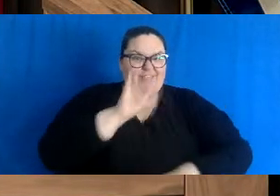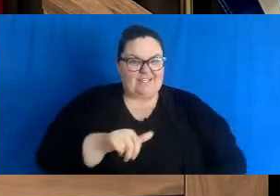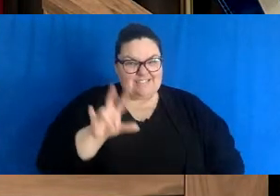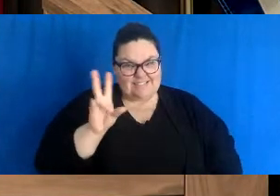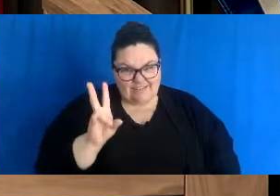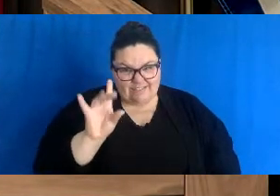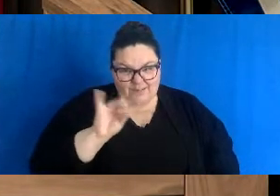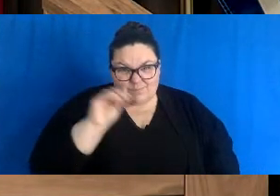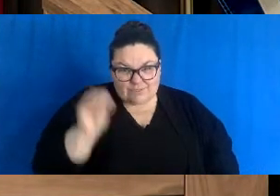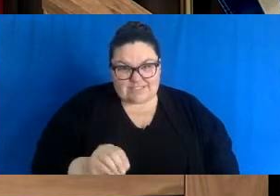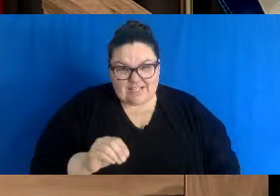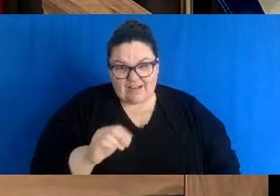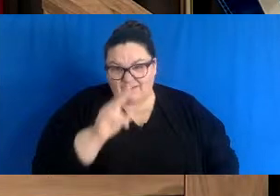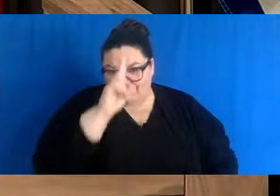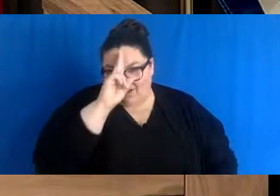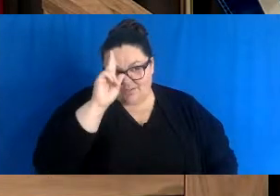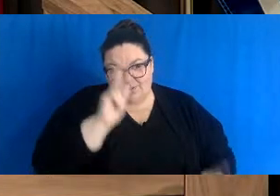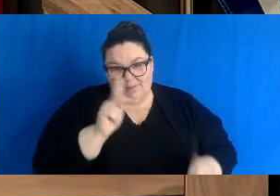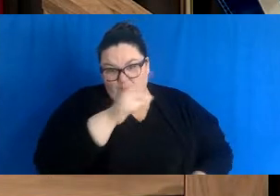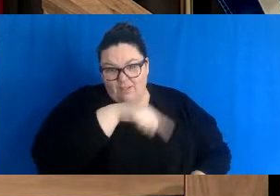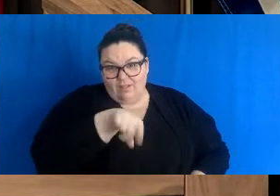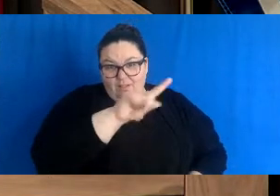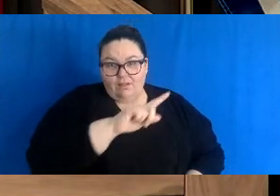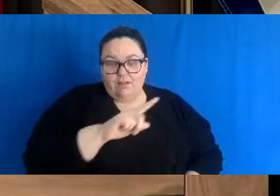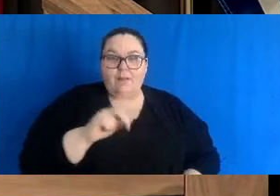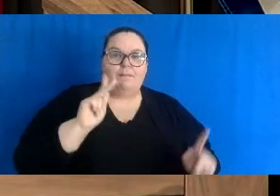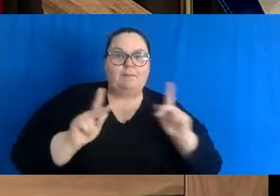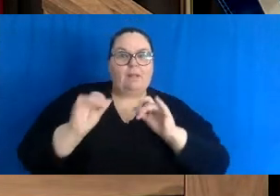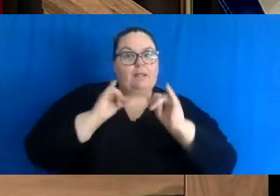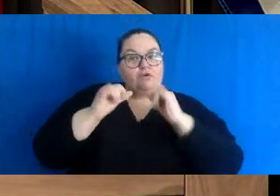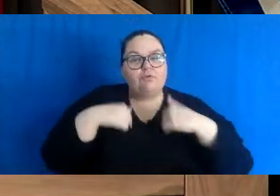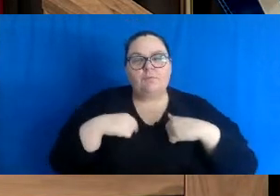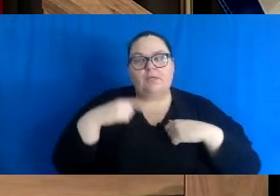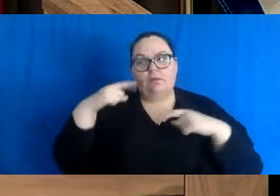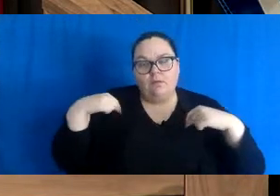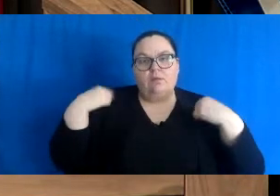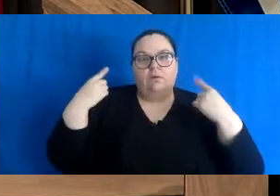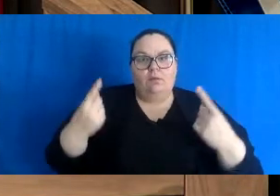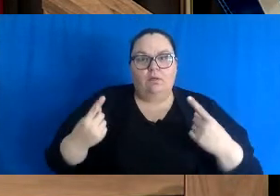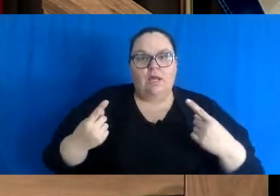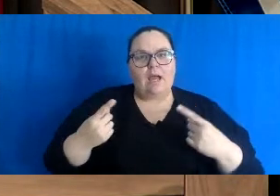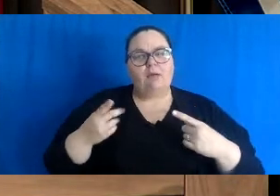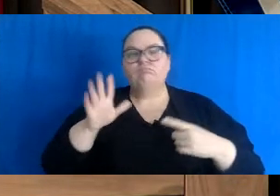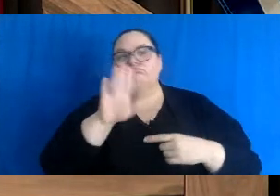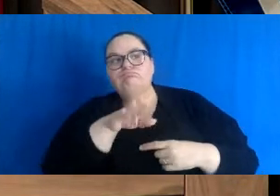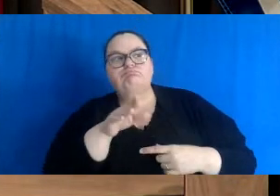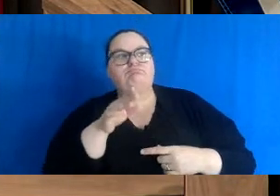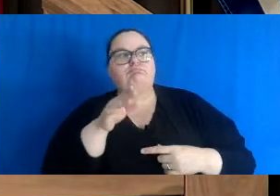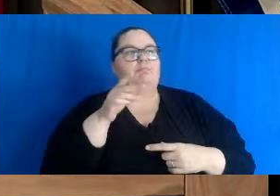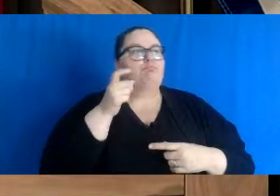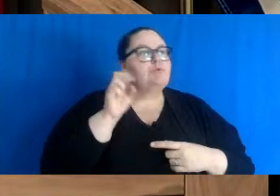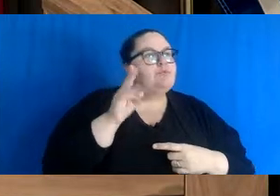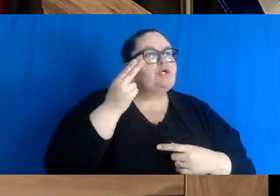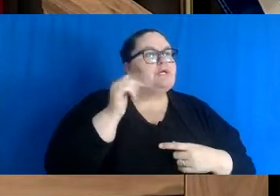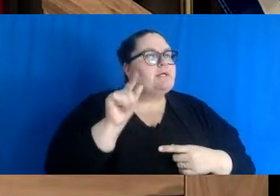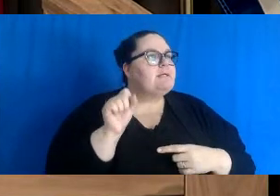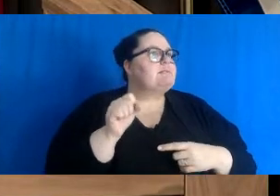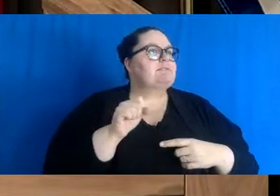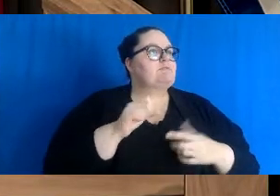I've been asked many times in media interviews this week about how far I'm prepared and willing to go with vaccine mandates.